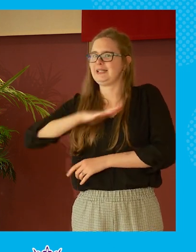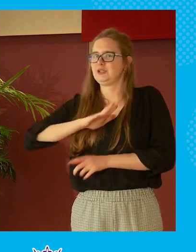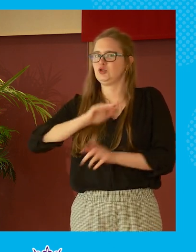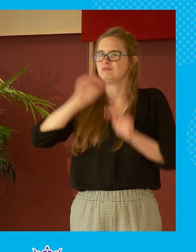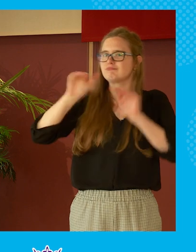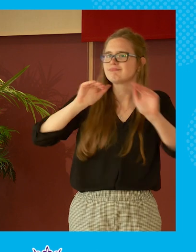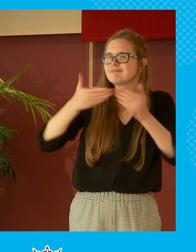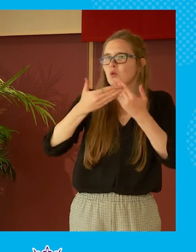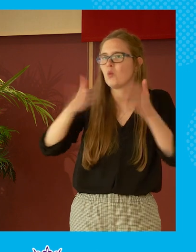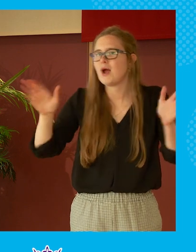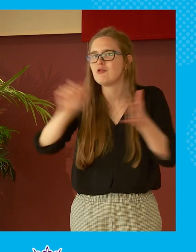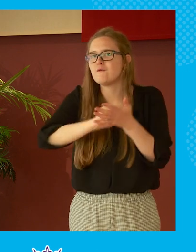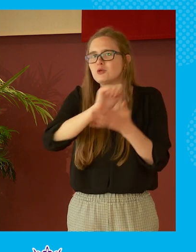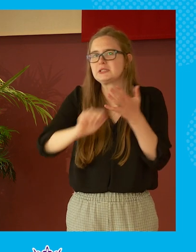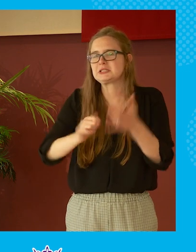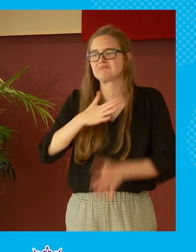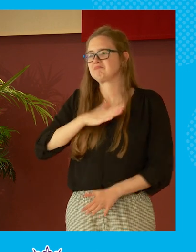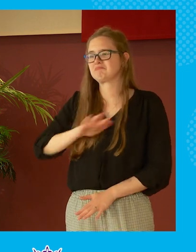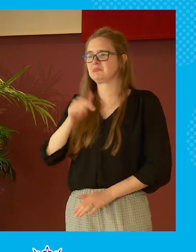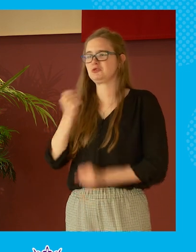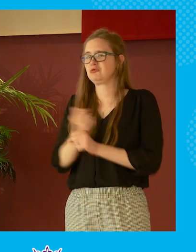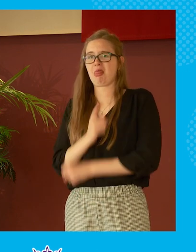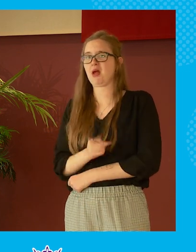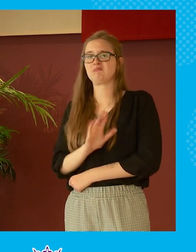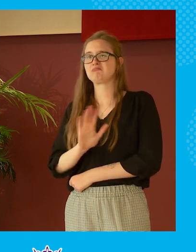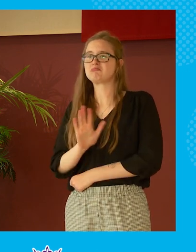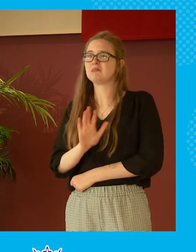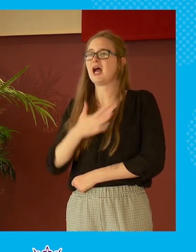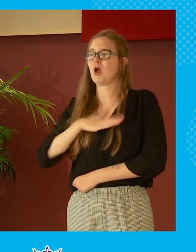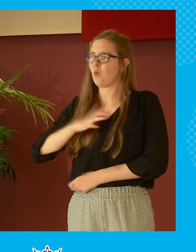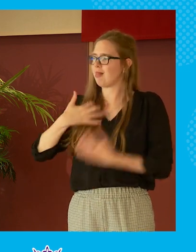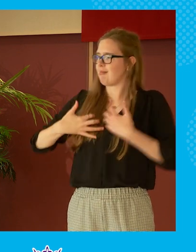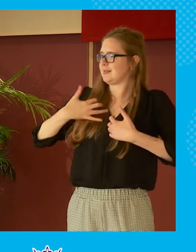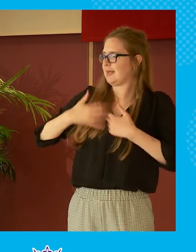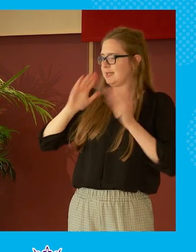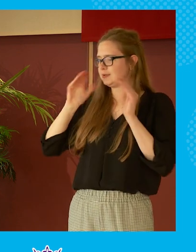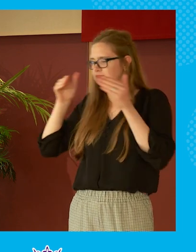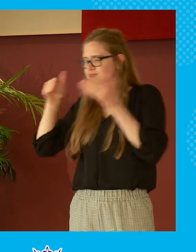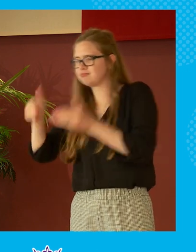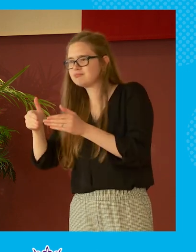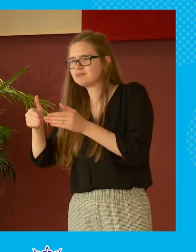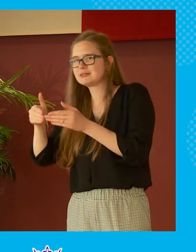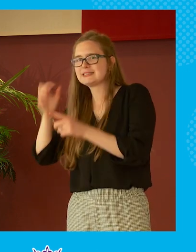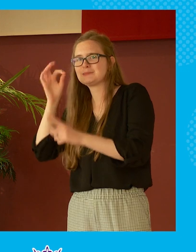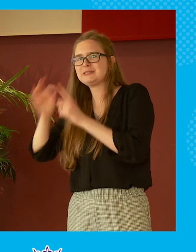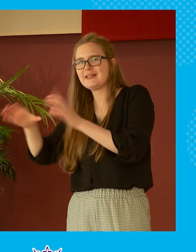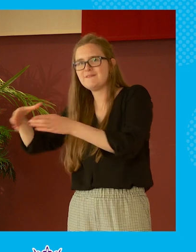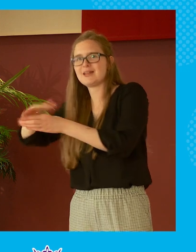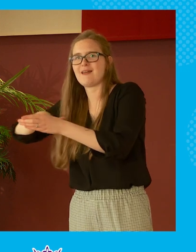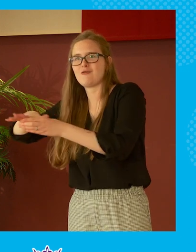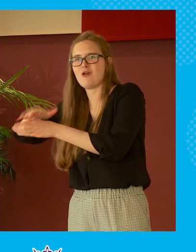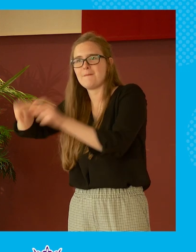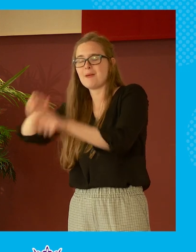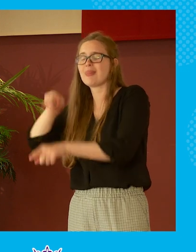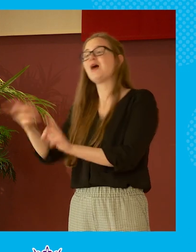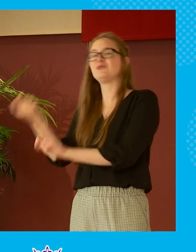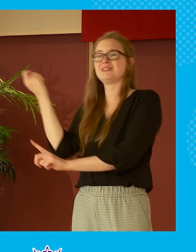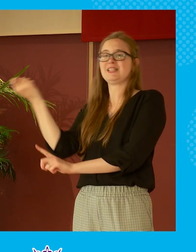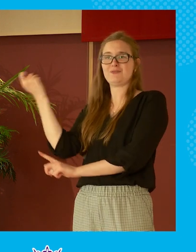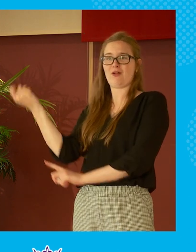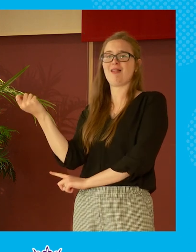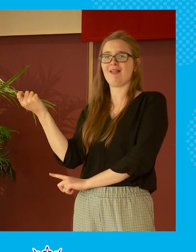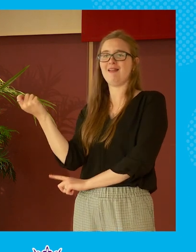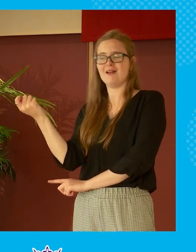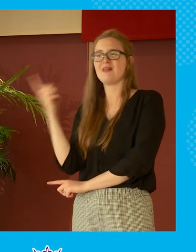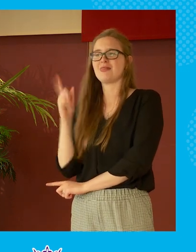of voters and donald trump said i'm not going to appeal to a wider range of voters i'm going to excite a narrower range of voters and that was very successful for him and